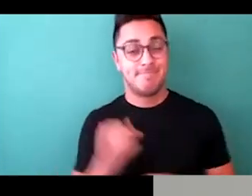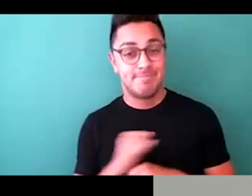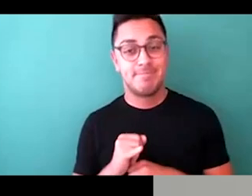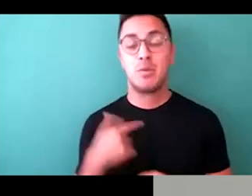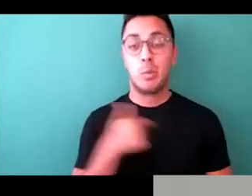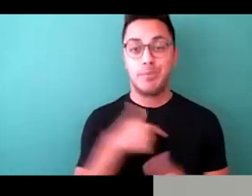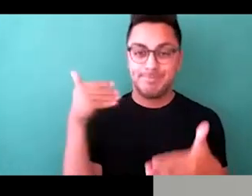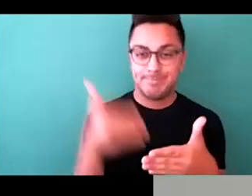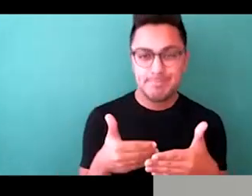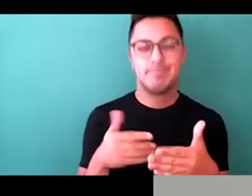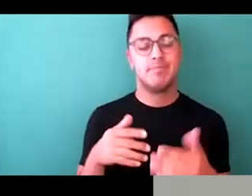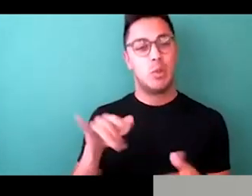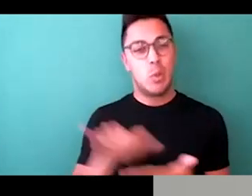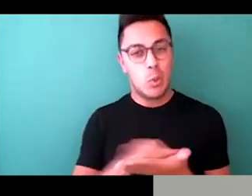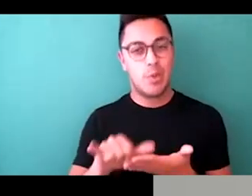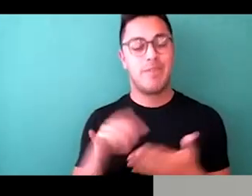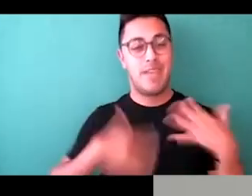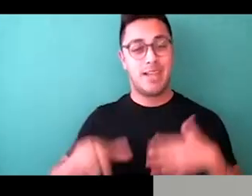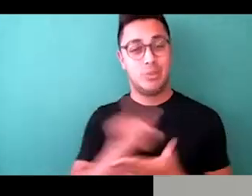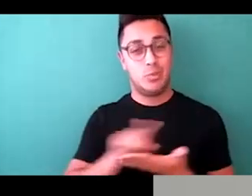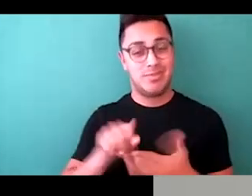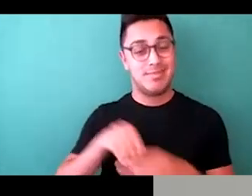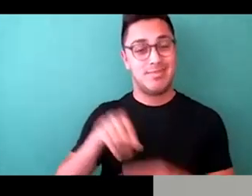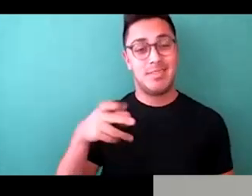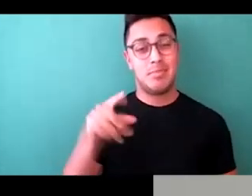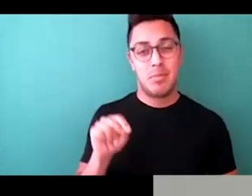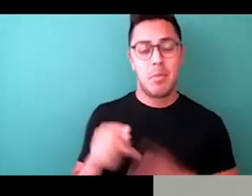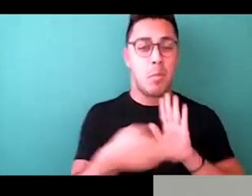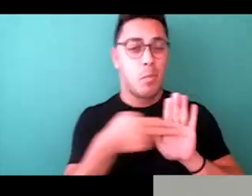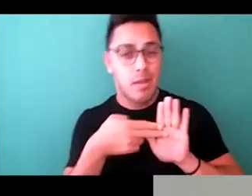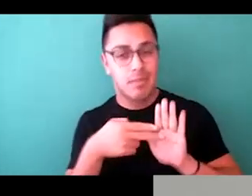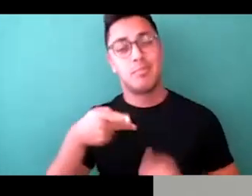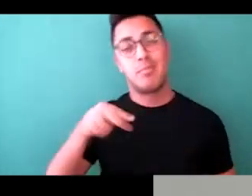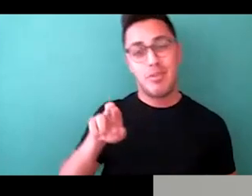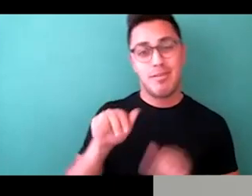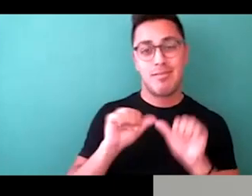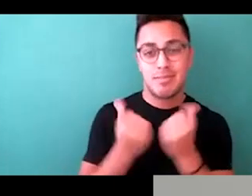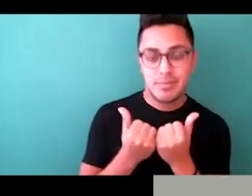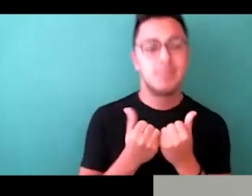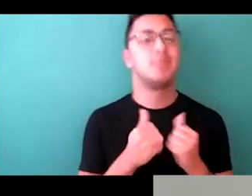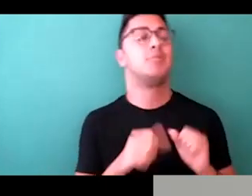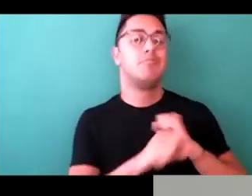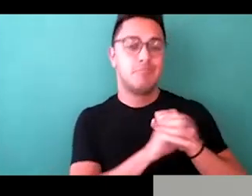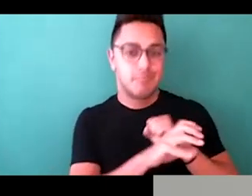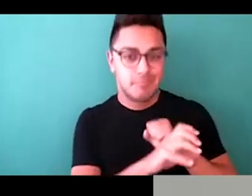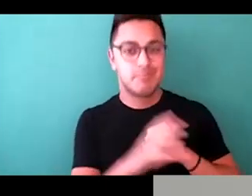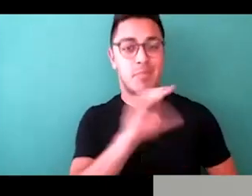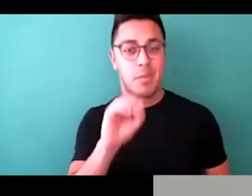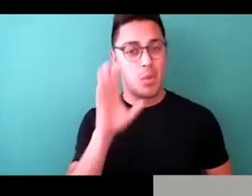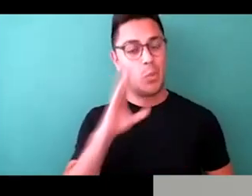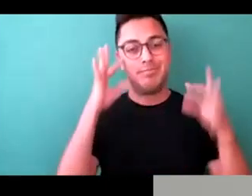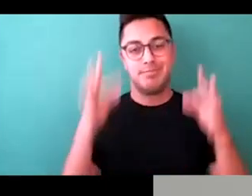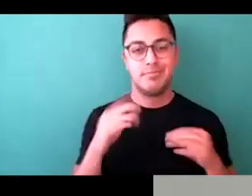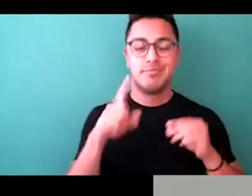approach New York Fashion Week in September, brands, PR agencies, production and event companies will start making decisions about